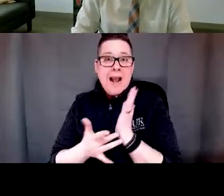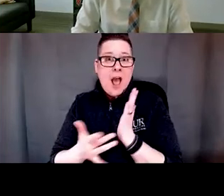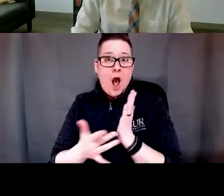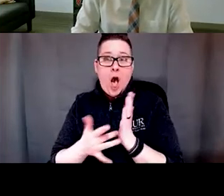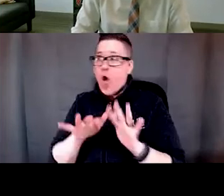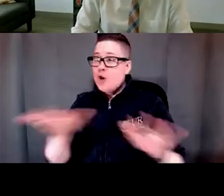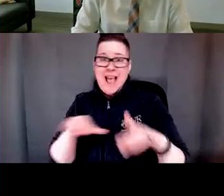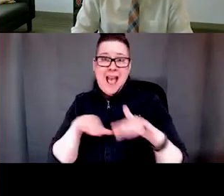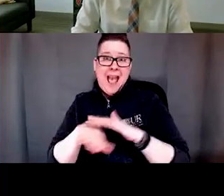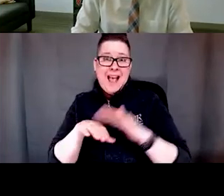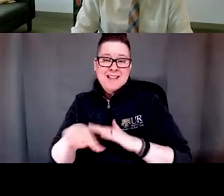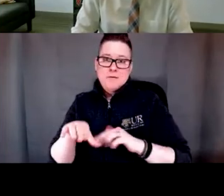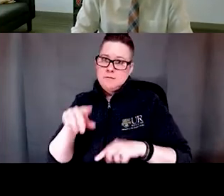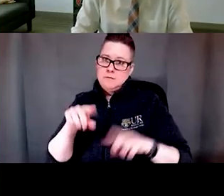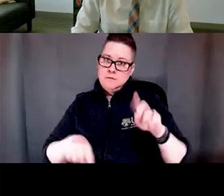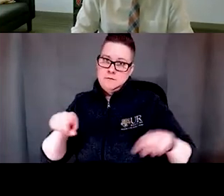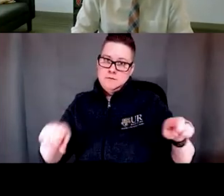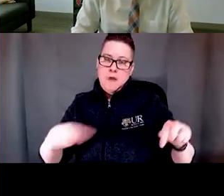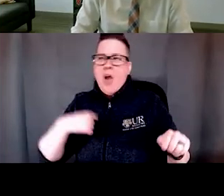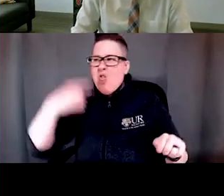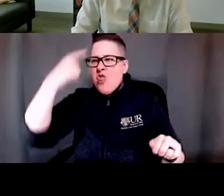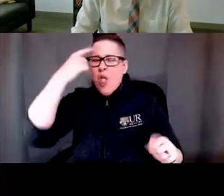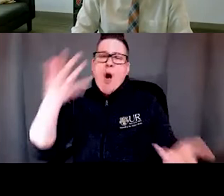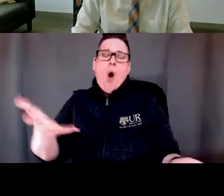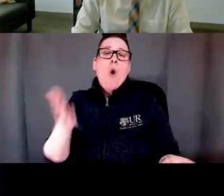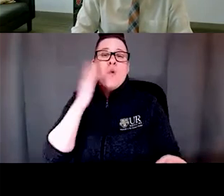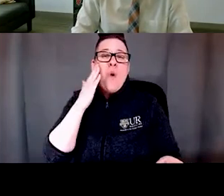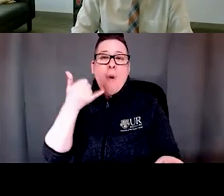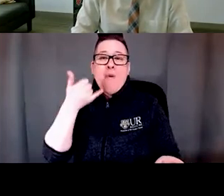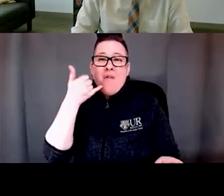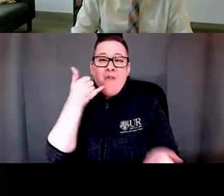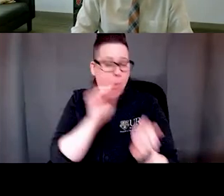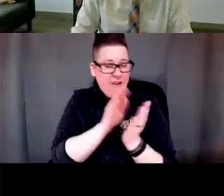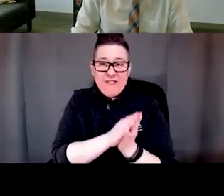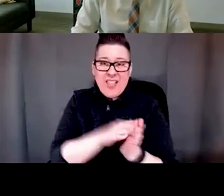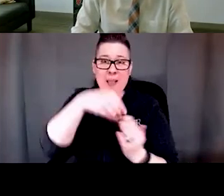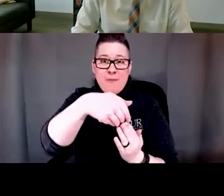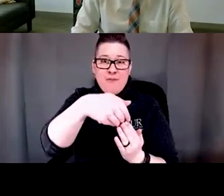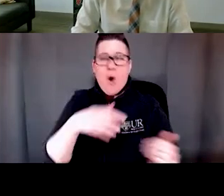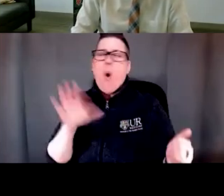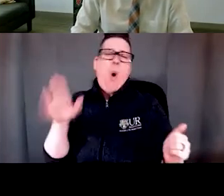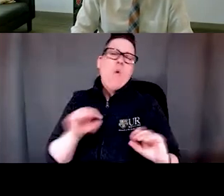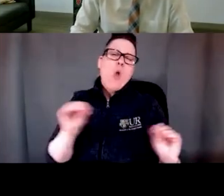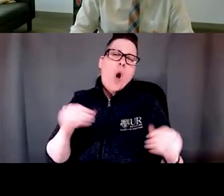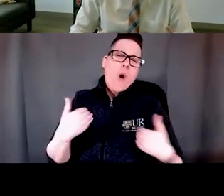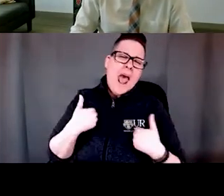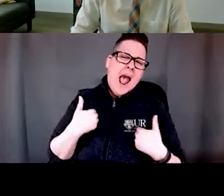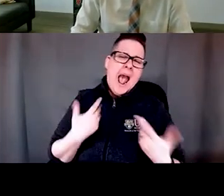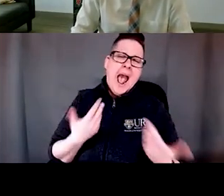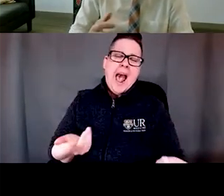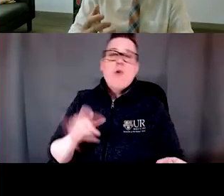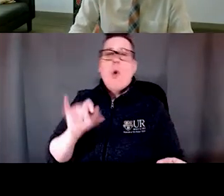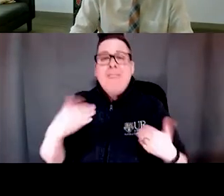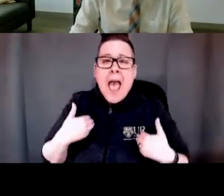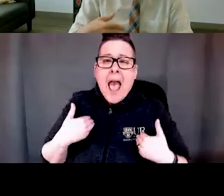not think that people had flip phones anymore but they do and we're not talking they're not really burner phones they're they are